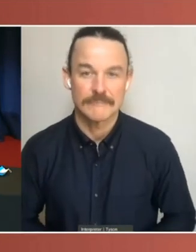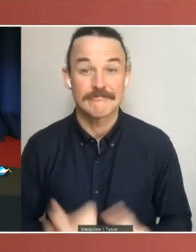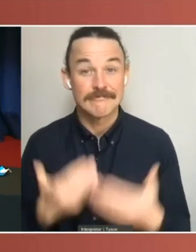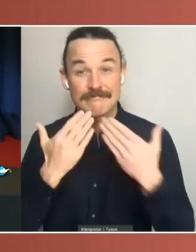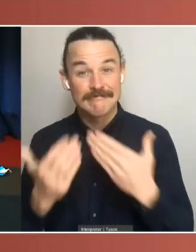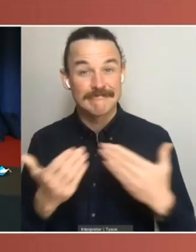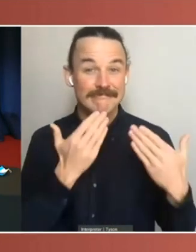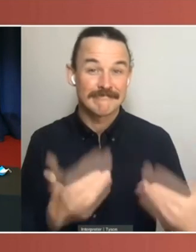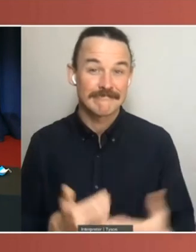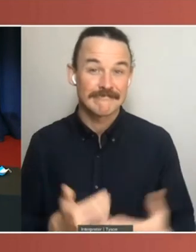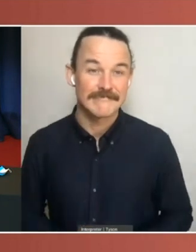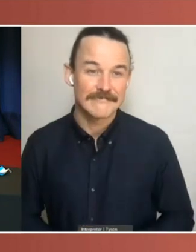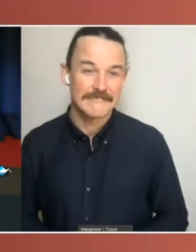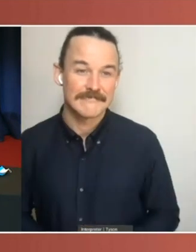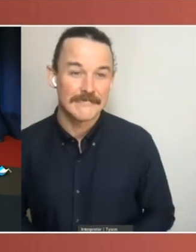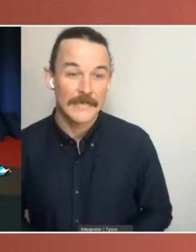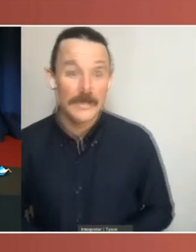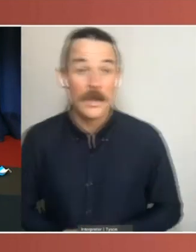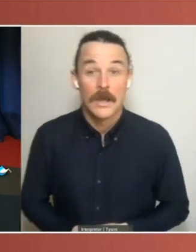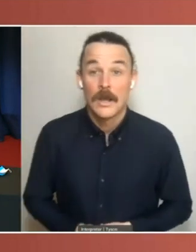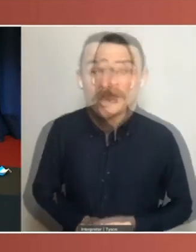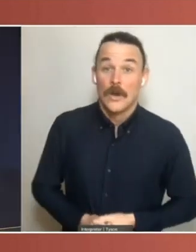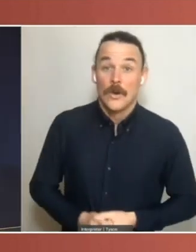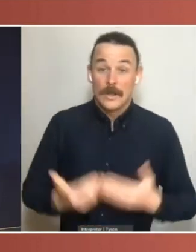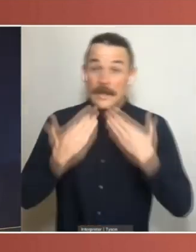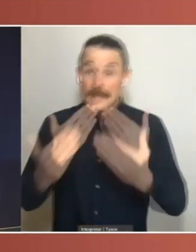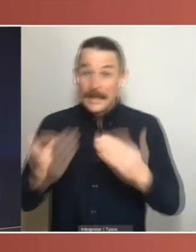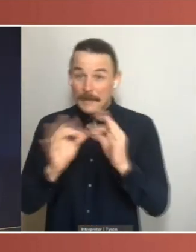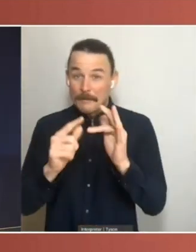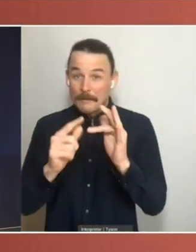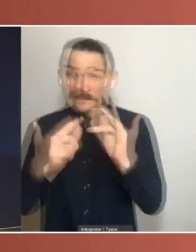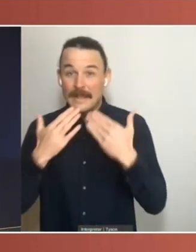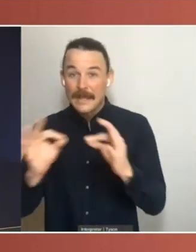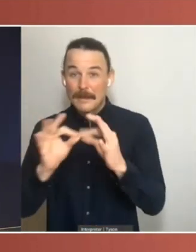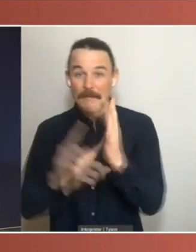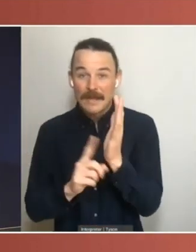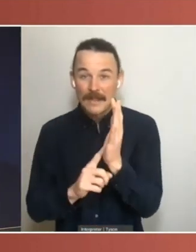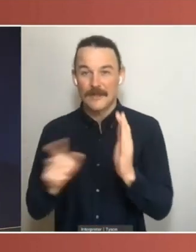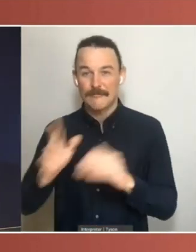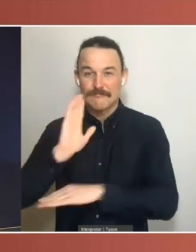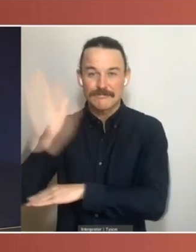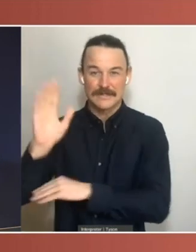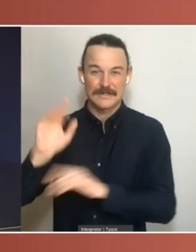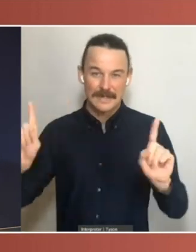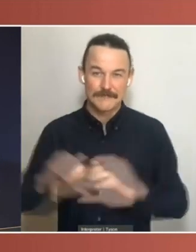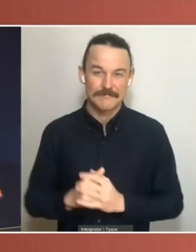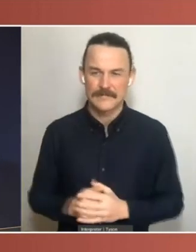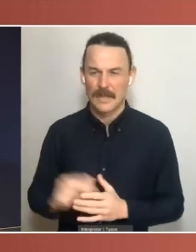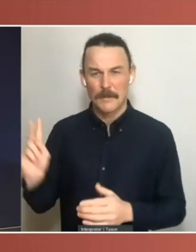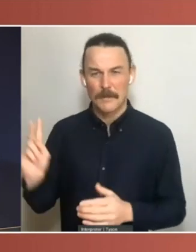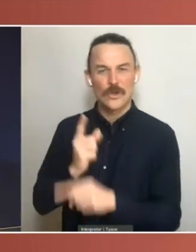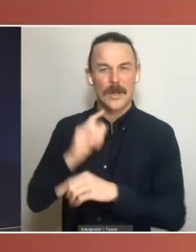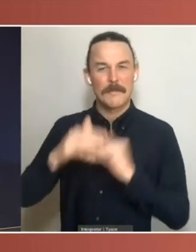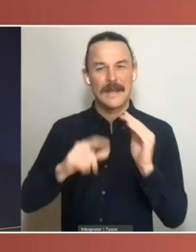Well, thank you to Ben and Bill for presenting today's lecture. You did mention civics education in your concluding